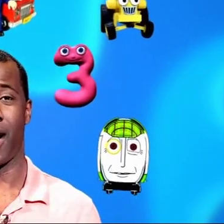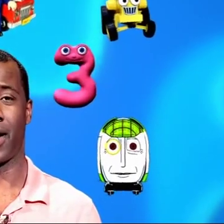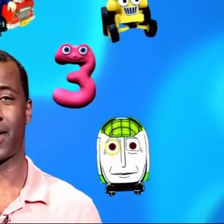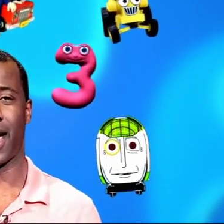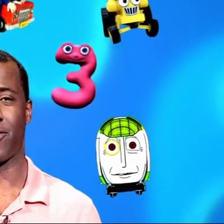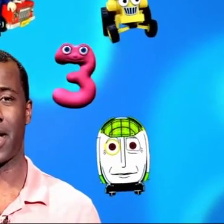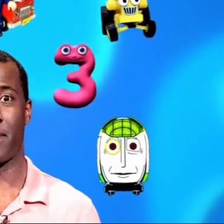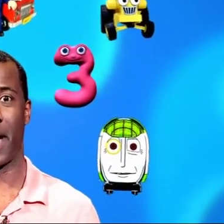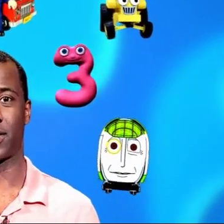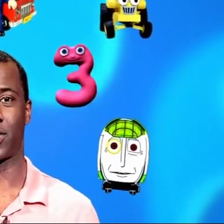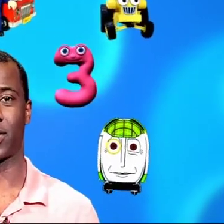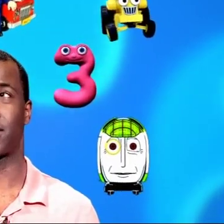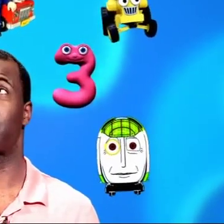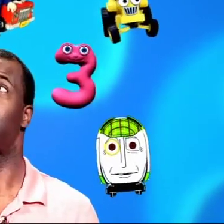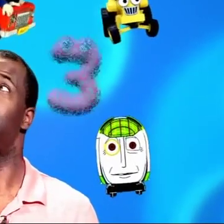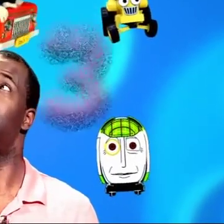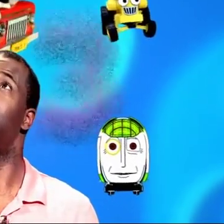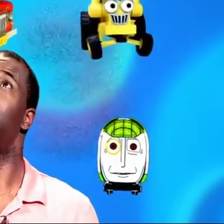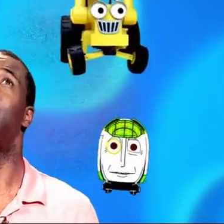I carry passengers.